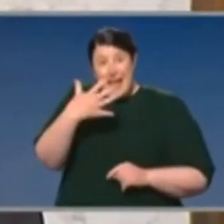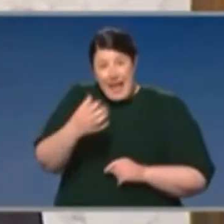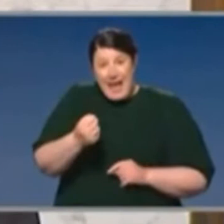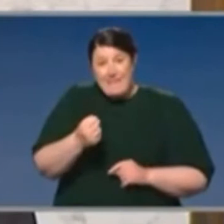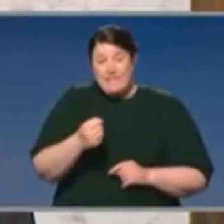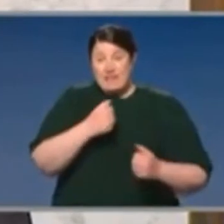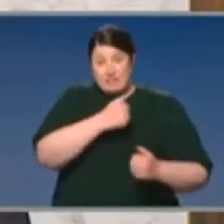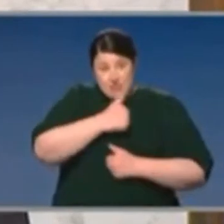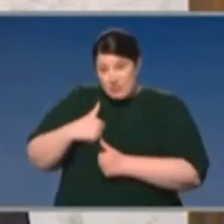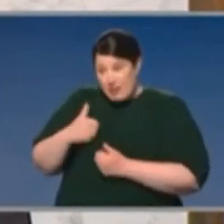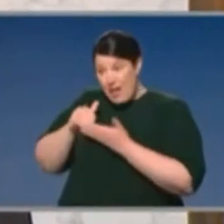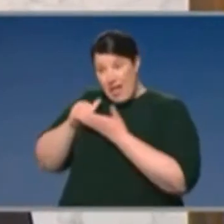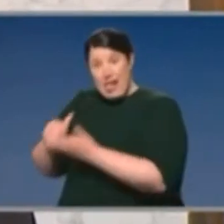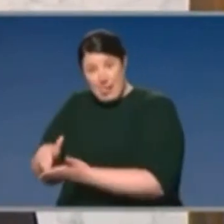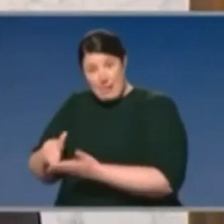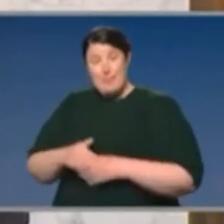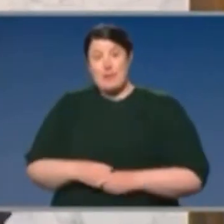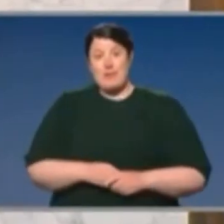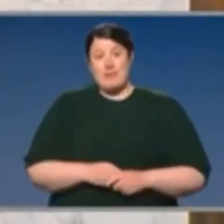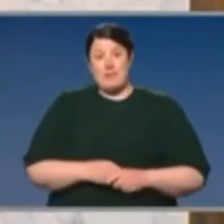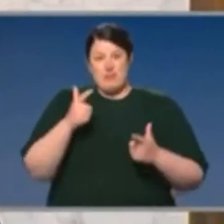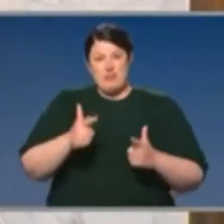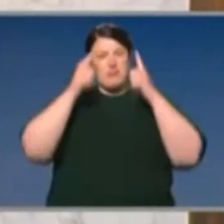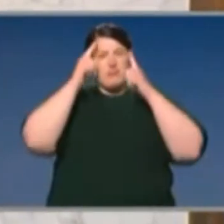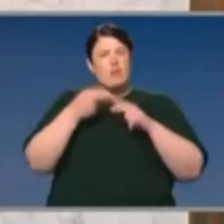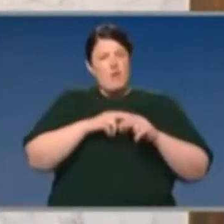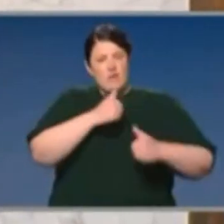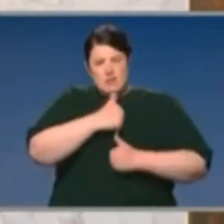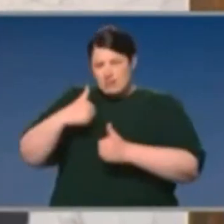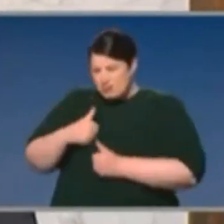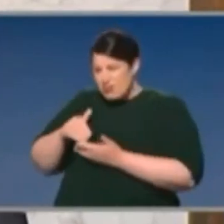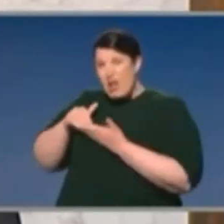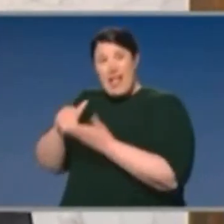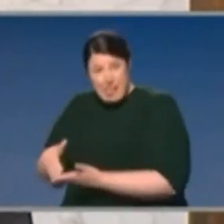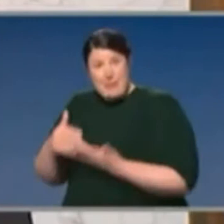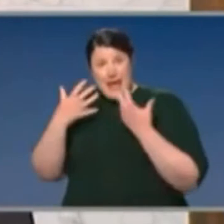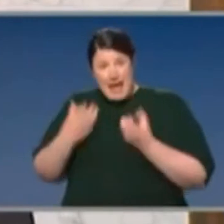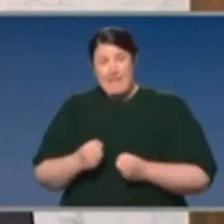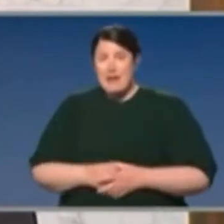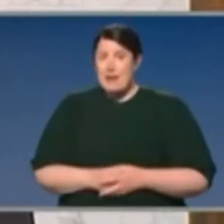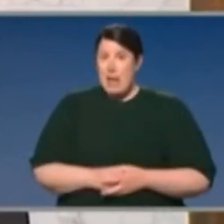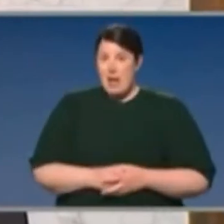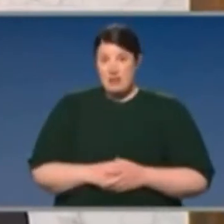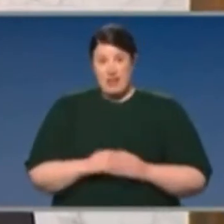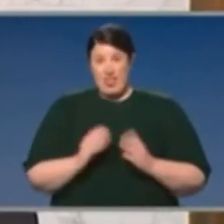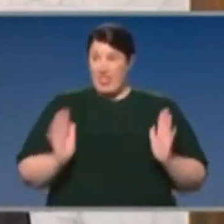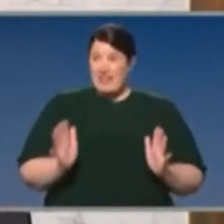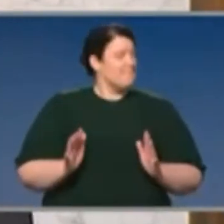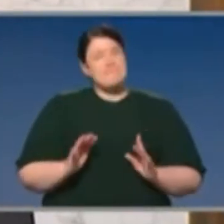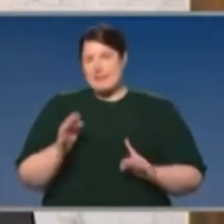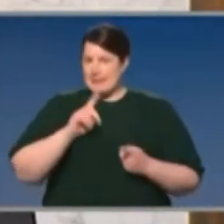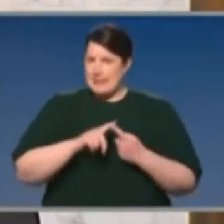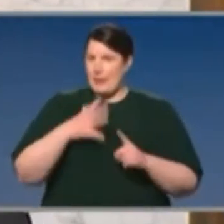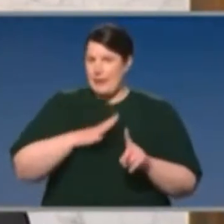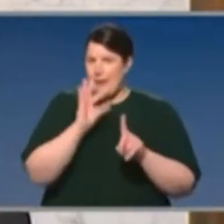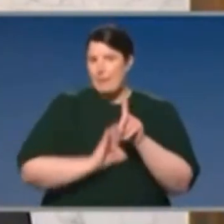through the ADF, Professor Alan Finkel and the Victorian authorities. But there's more to go. And that progress